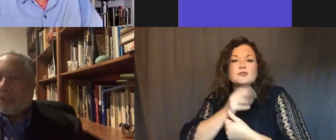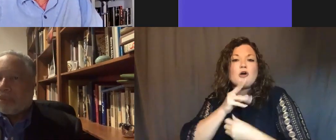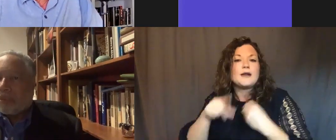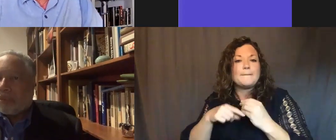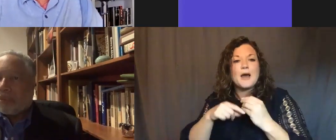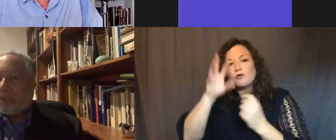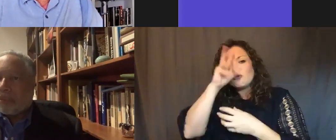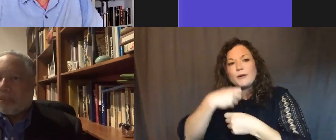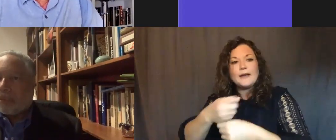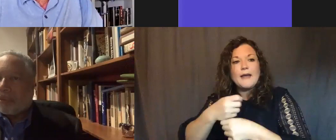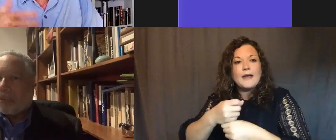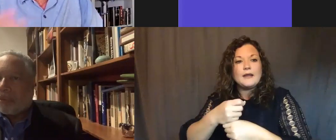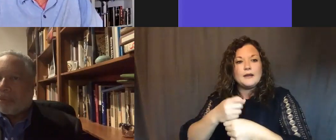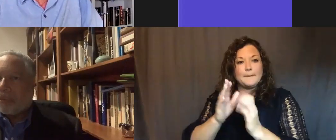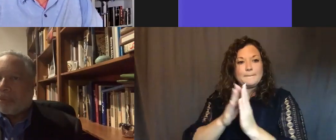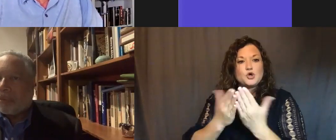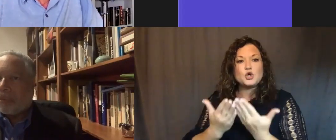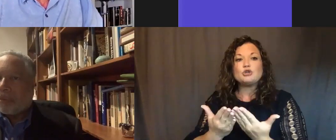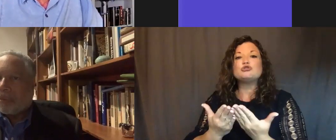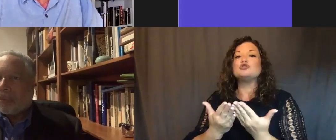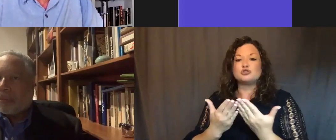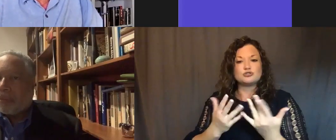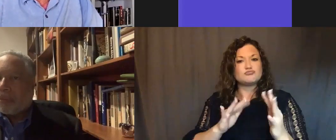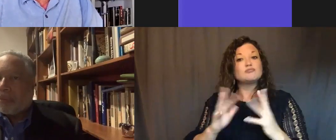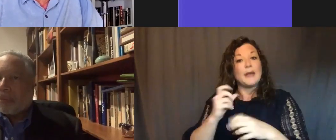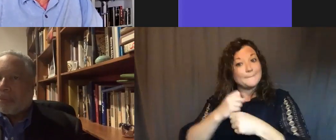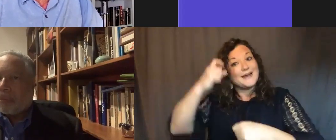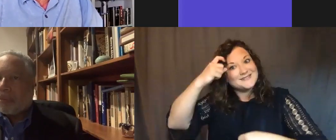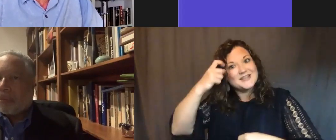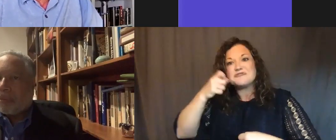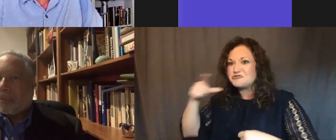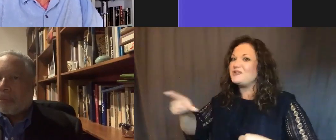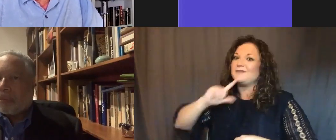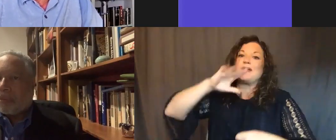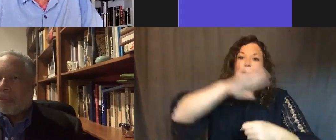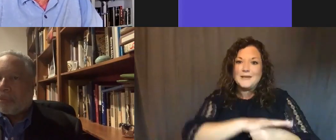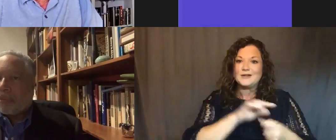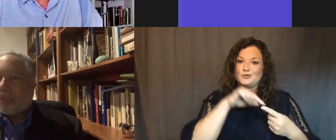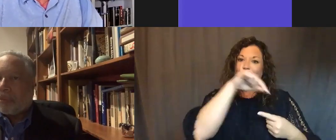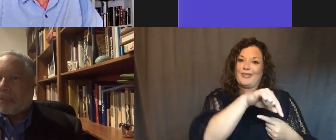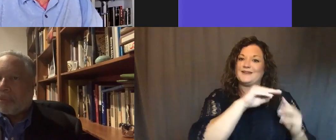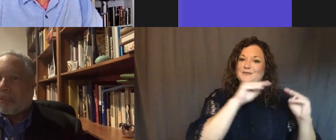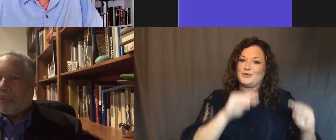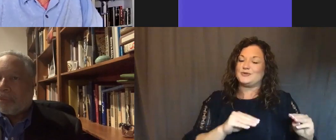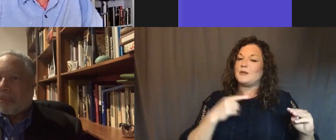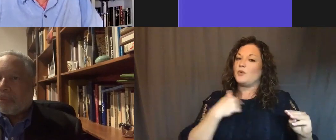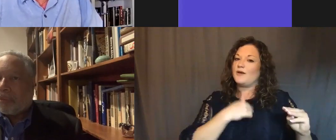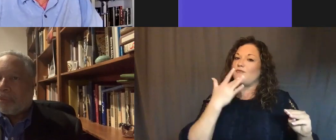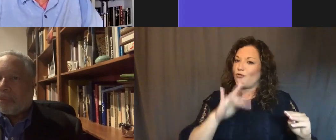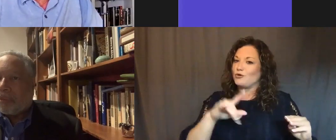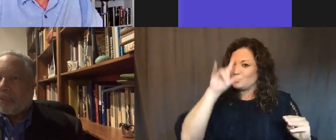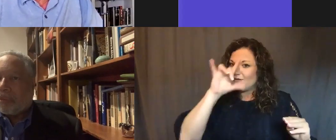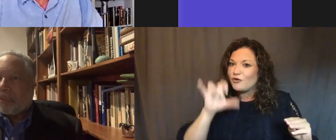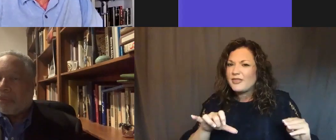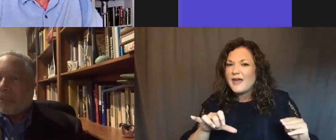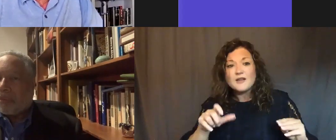And so it makes sense that she would be so committed to this museum. And I think we're really lucky for it. Were there